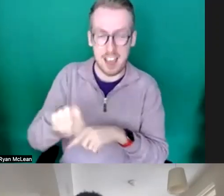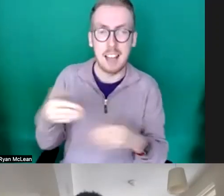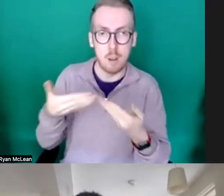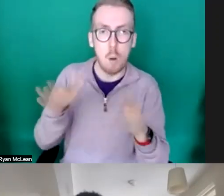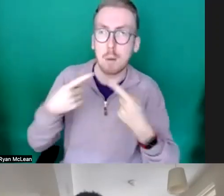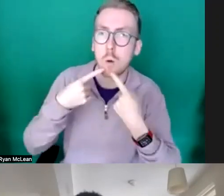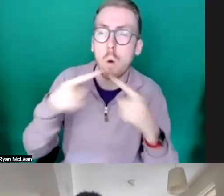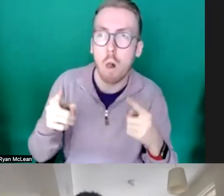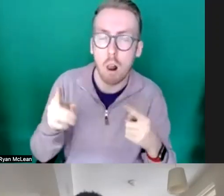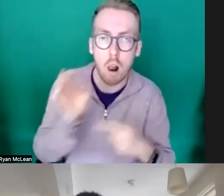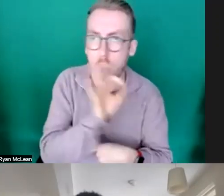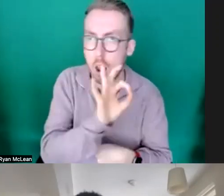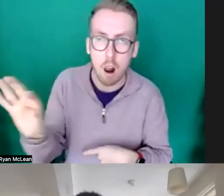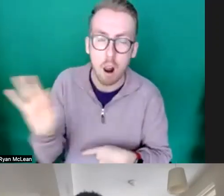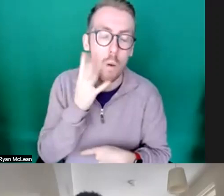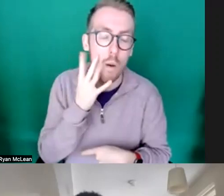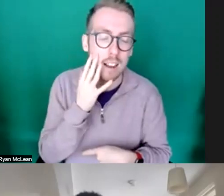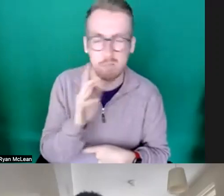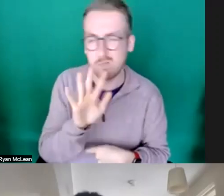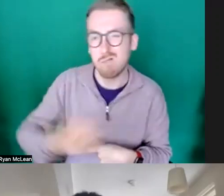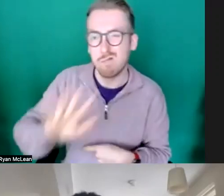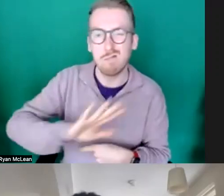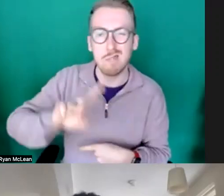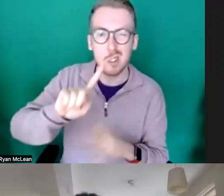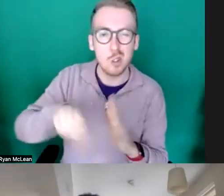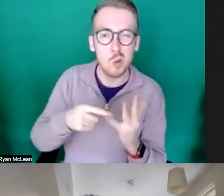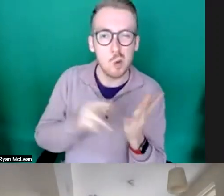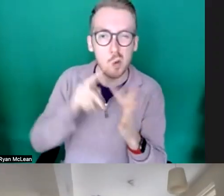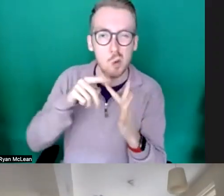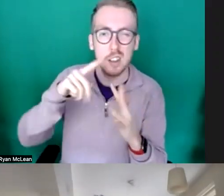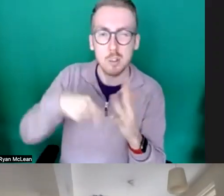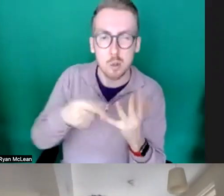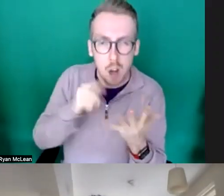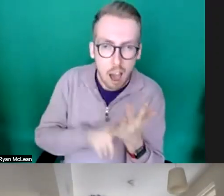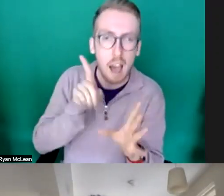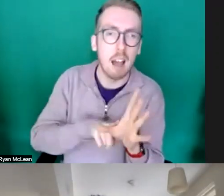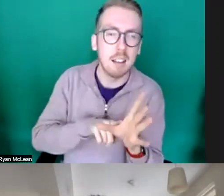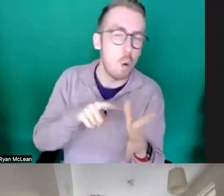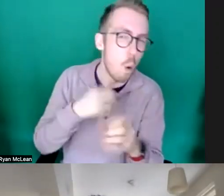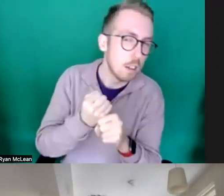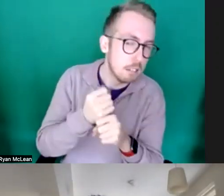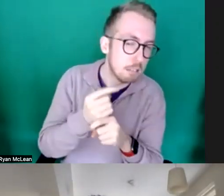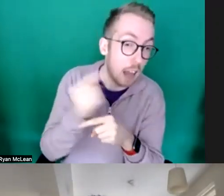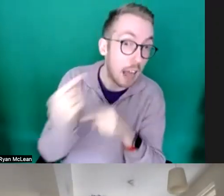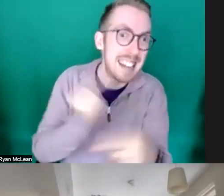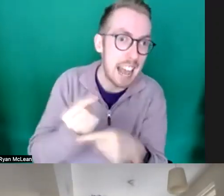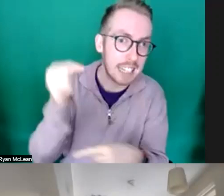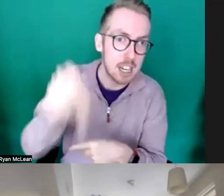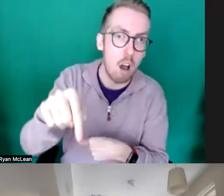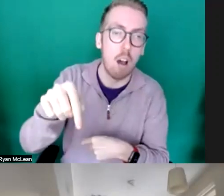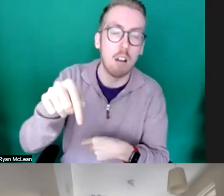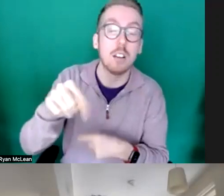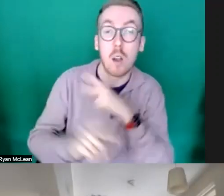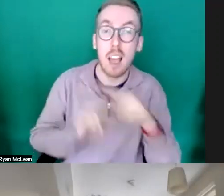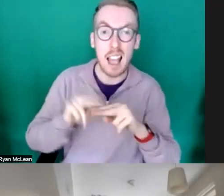running um around about june july kind of august time next year um so if your intention is to try and